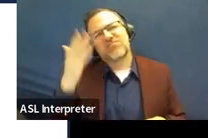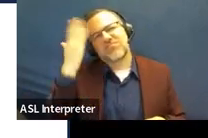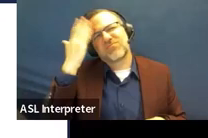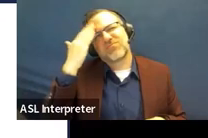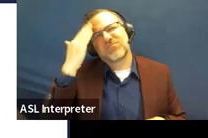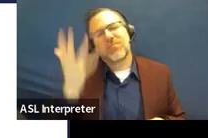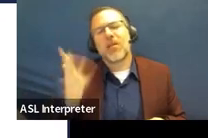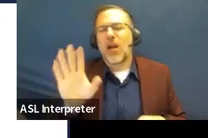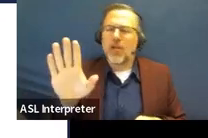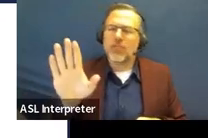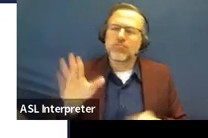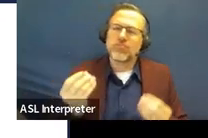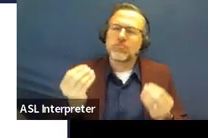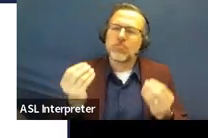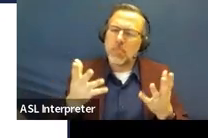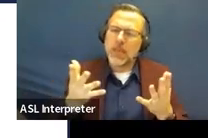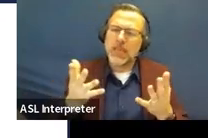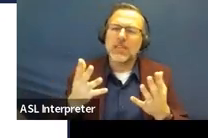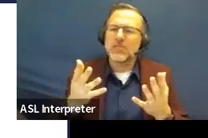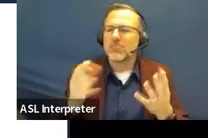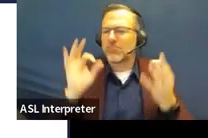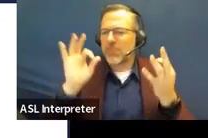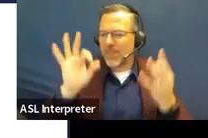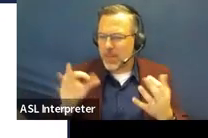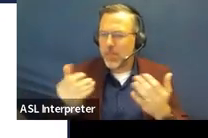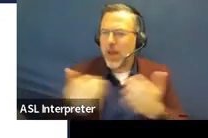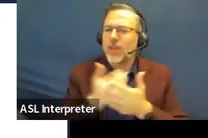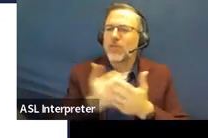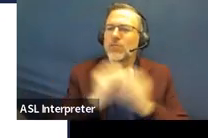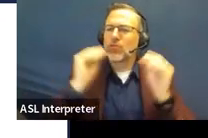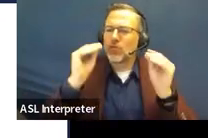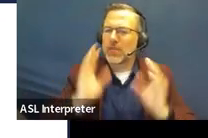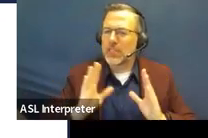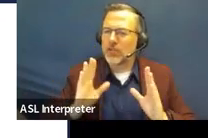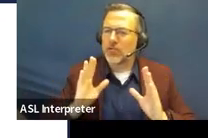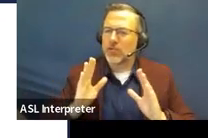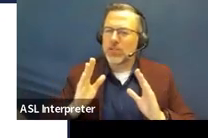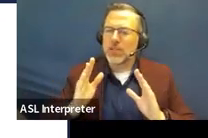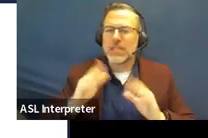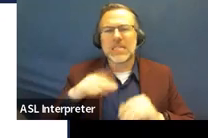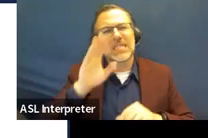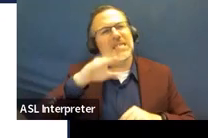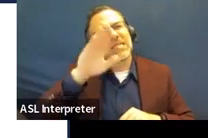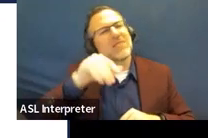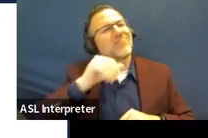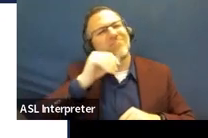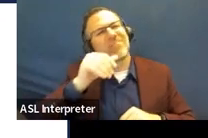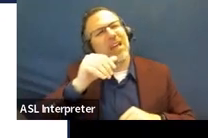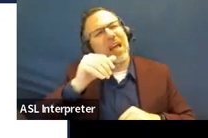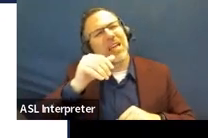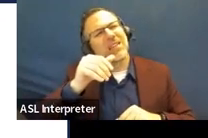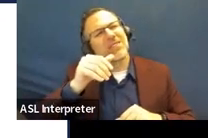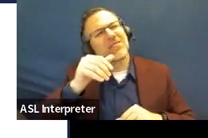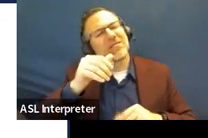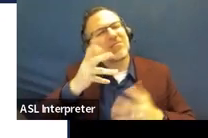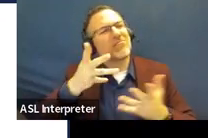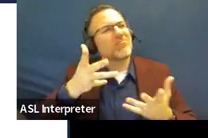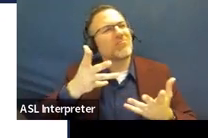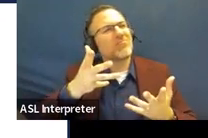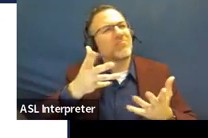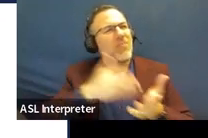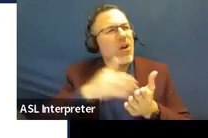but we get a lot of feedback from new teachers saying that there's not a lot of training out there for IEP meetings in general.